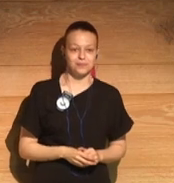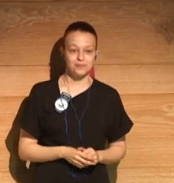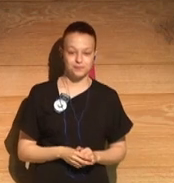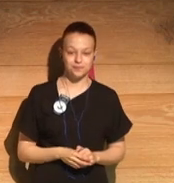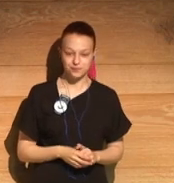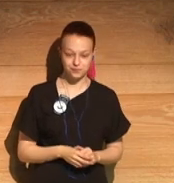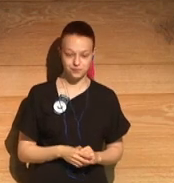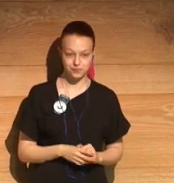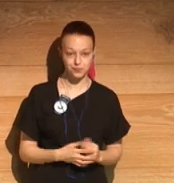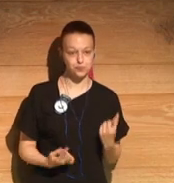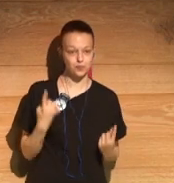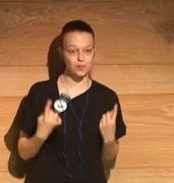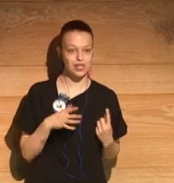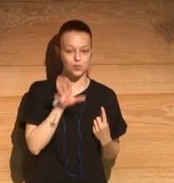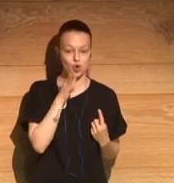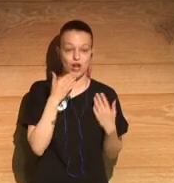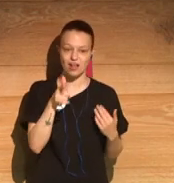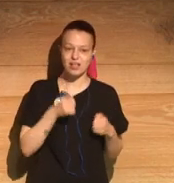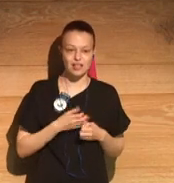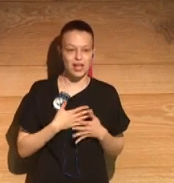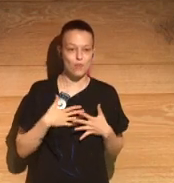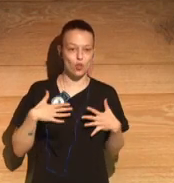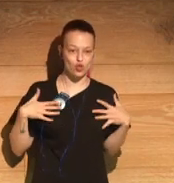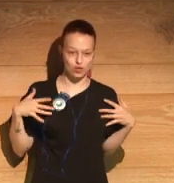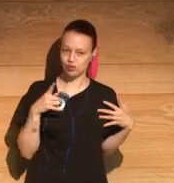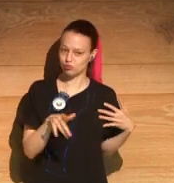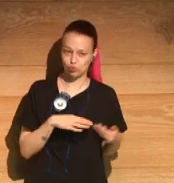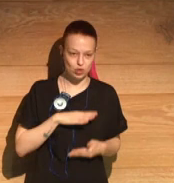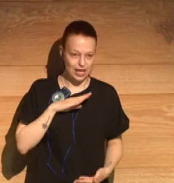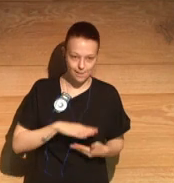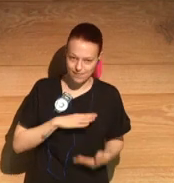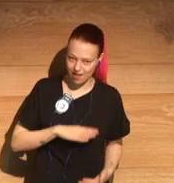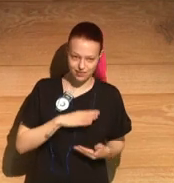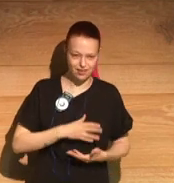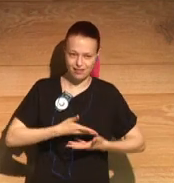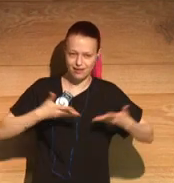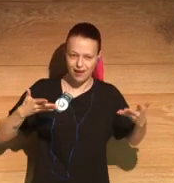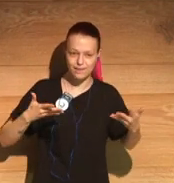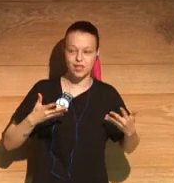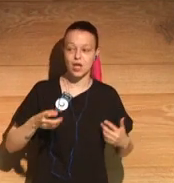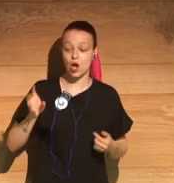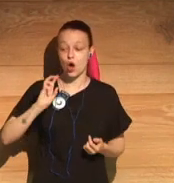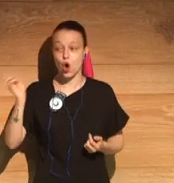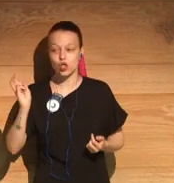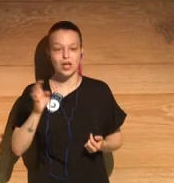Sometimes, because of your ability to move us. Other times,